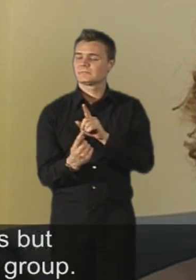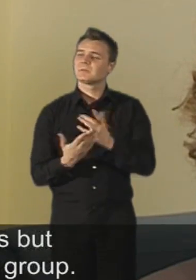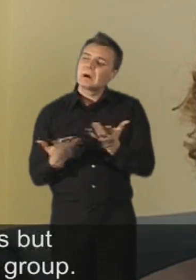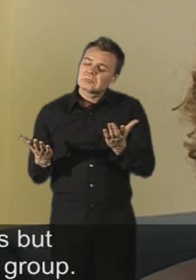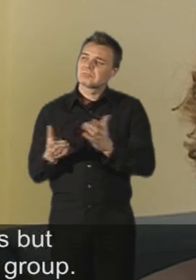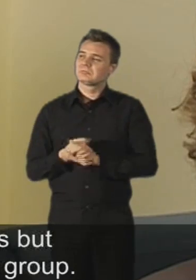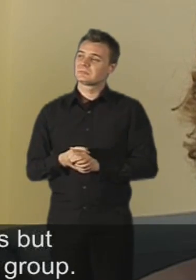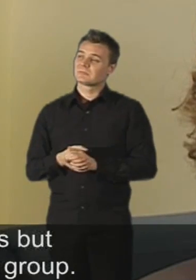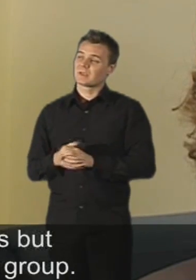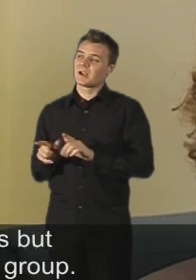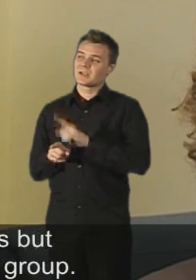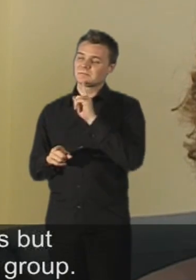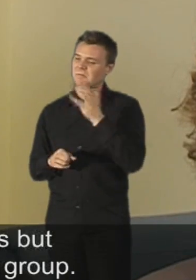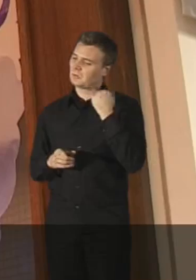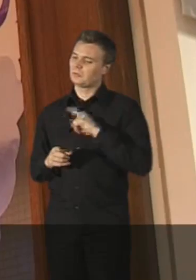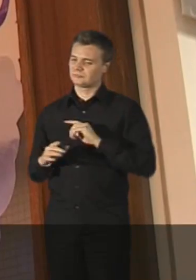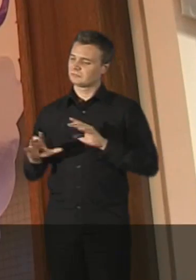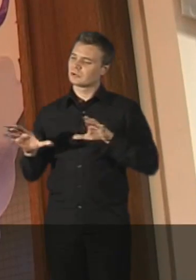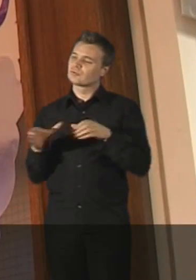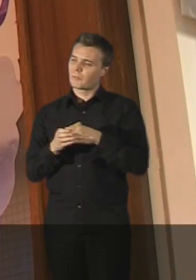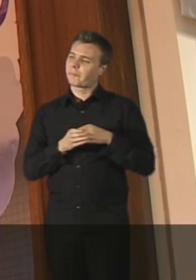generally as I say they do come in a group.